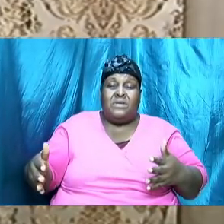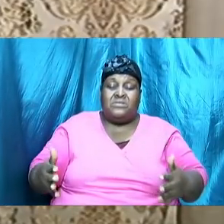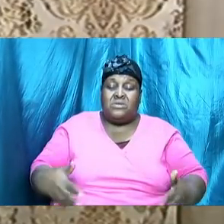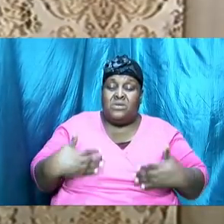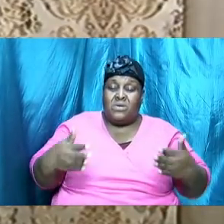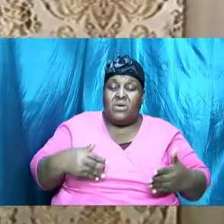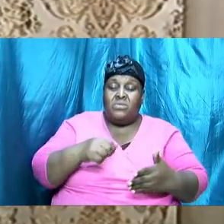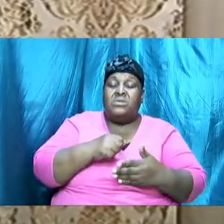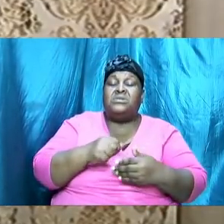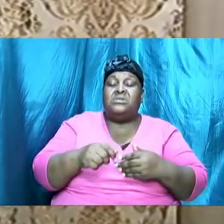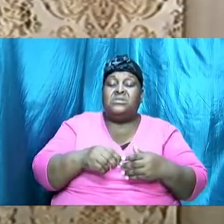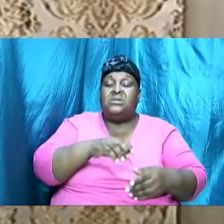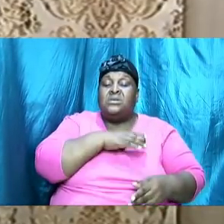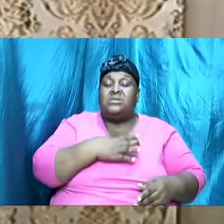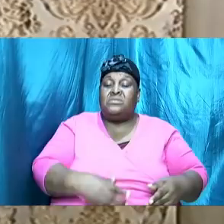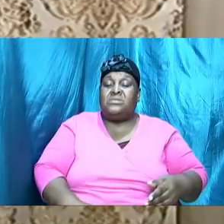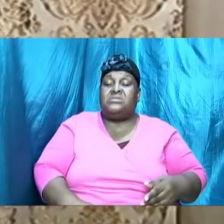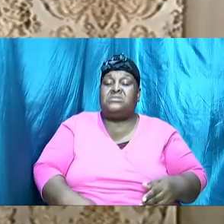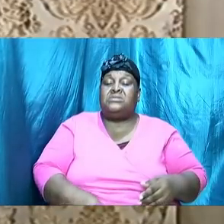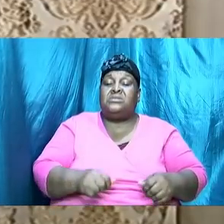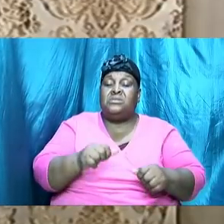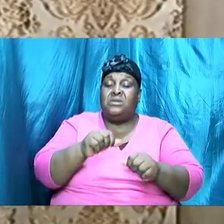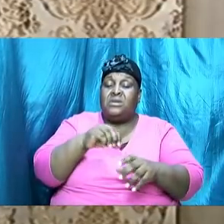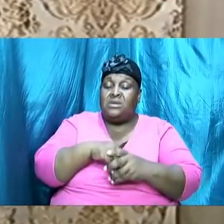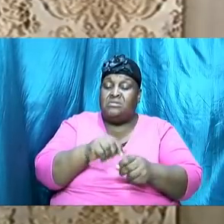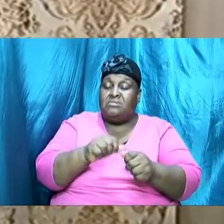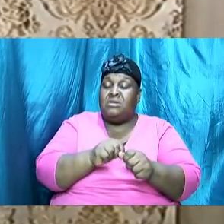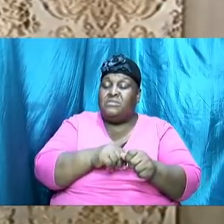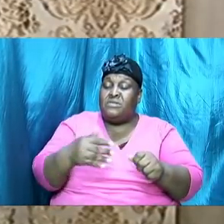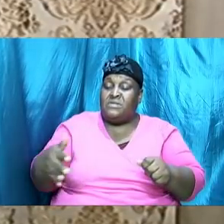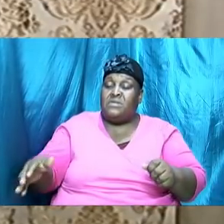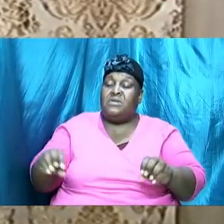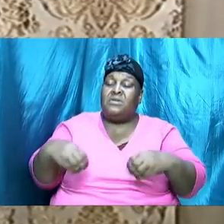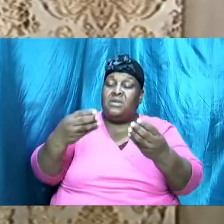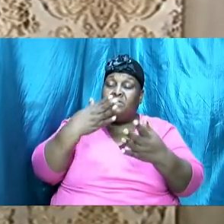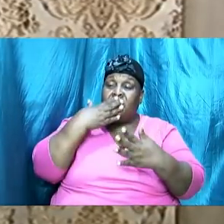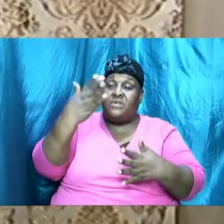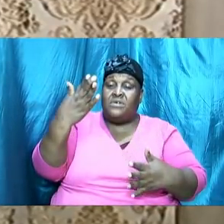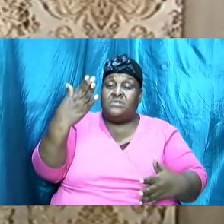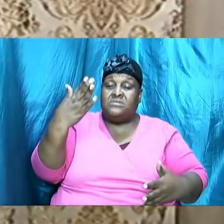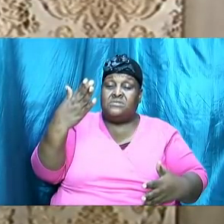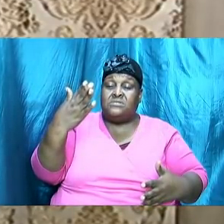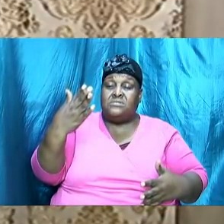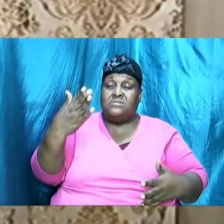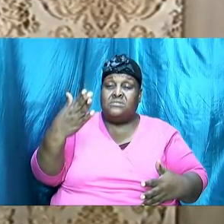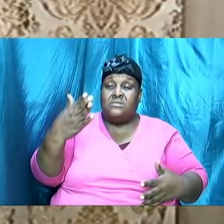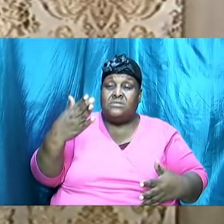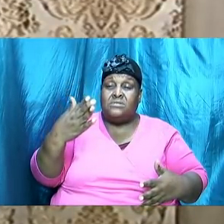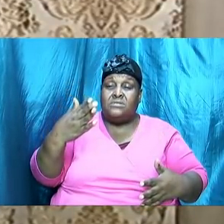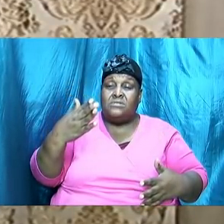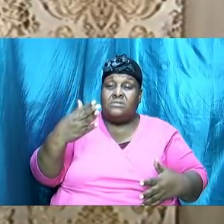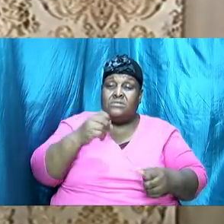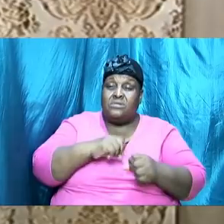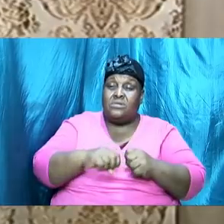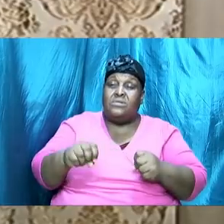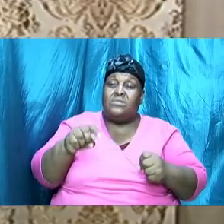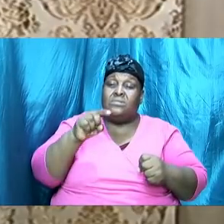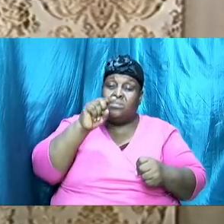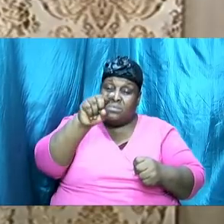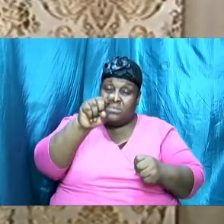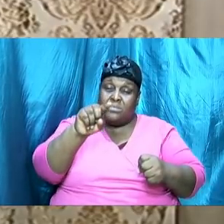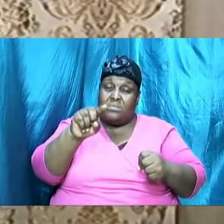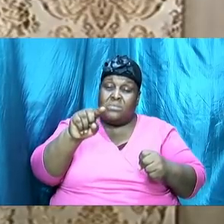God in everything give thanks and so we are going to still lift him up still